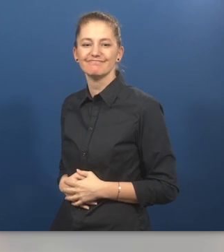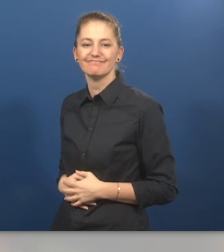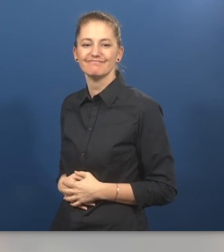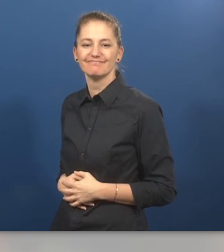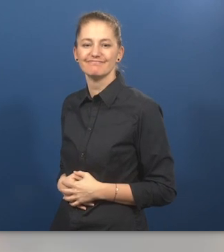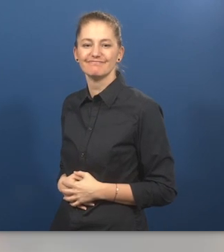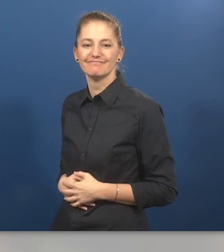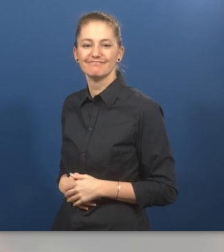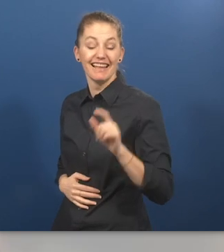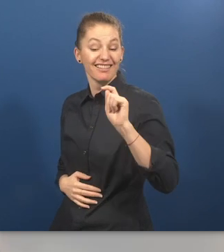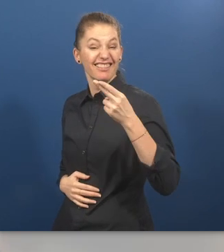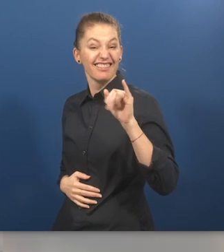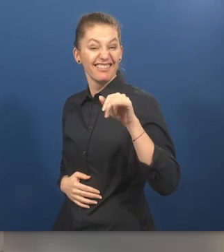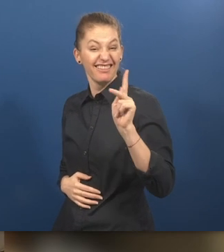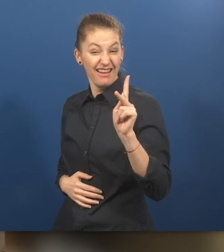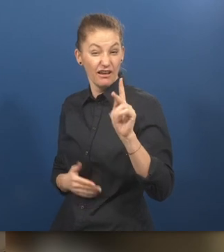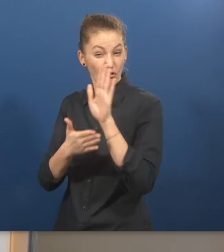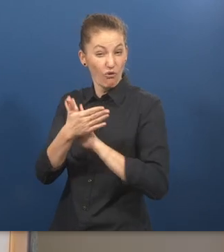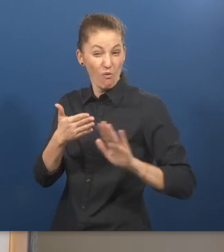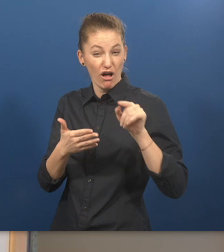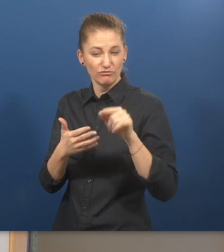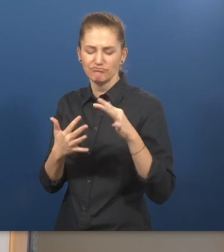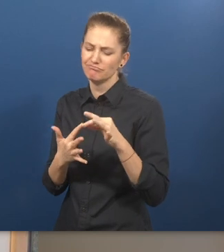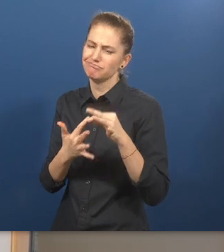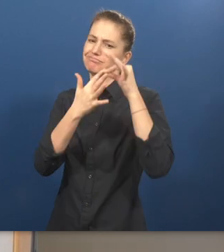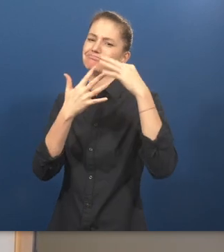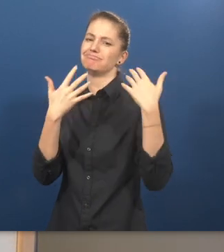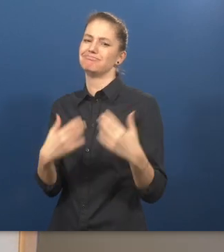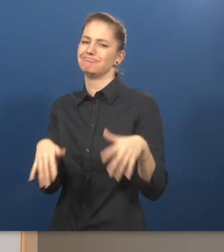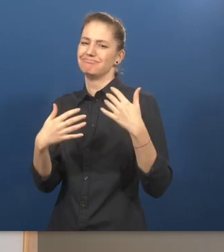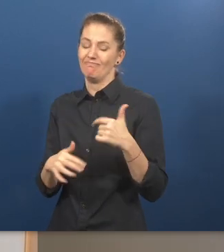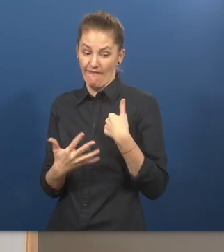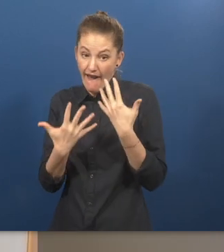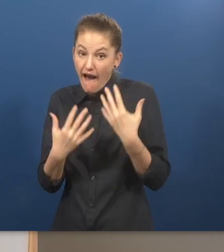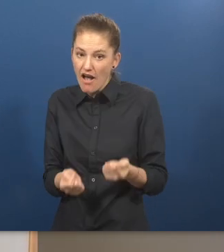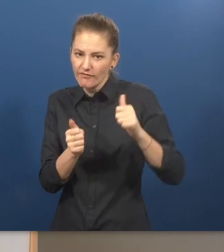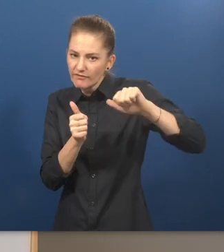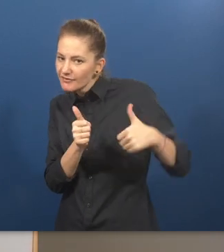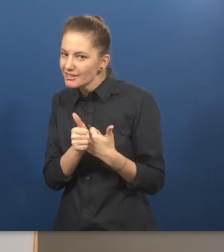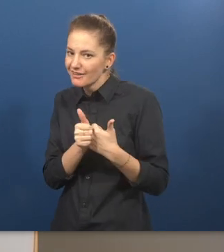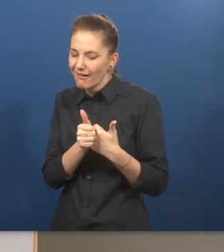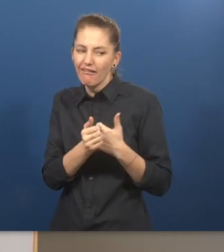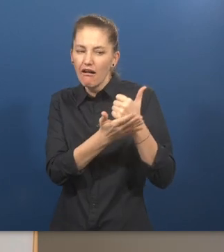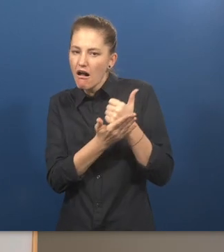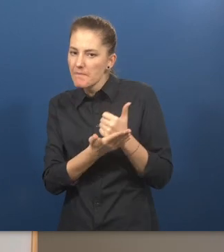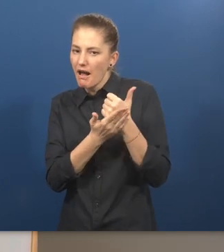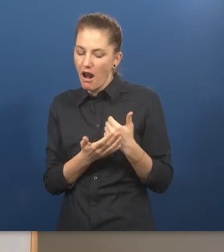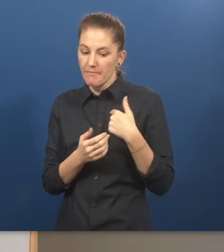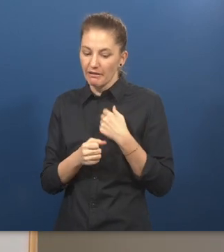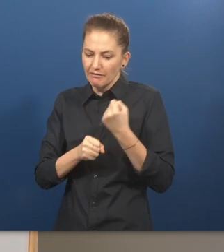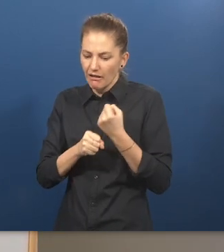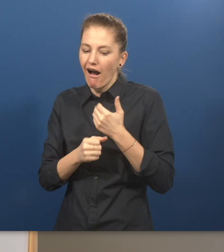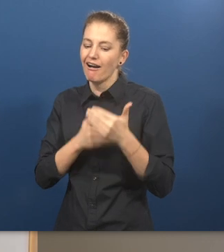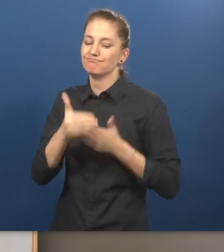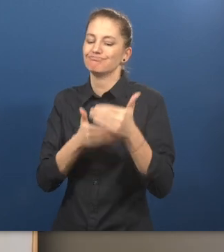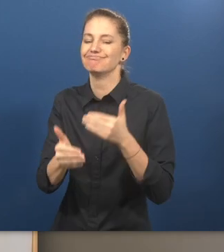Sarah, a student. In college is special because you have mentors who can help you with